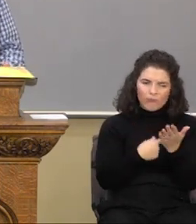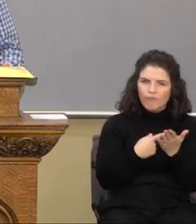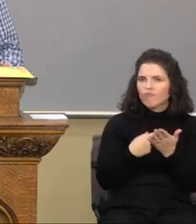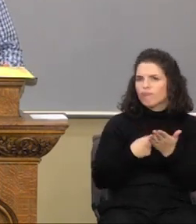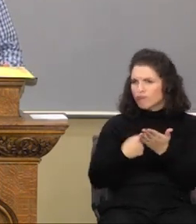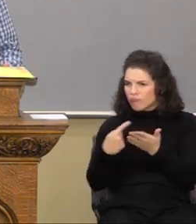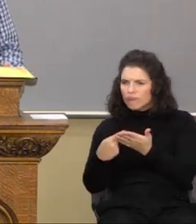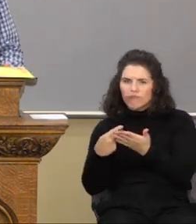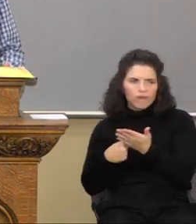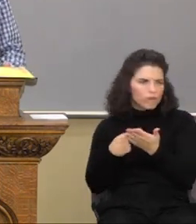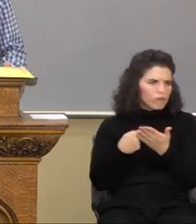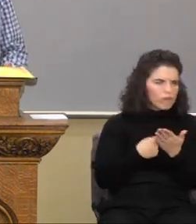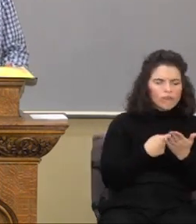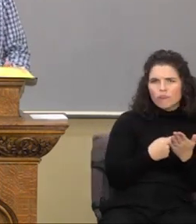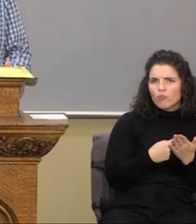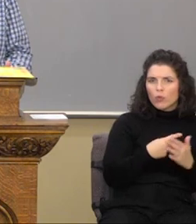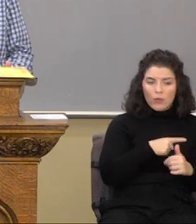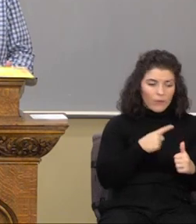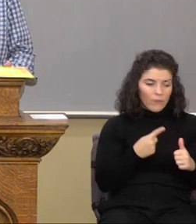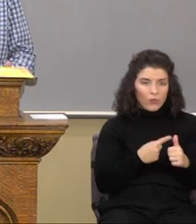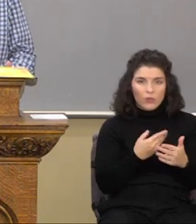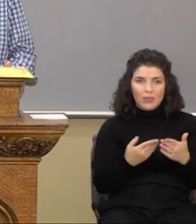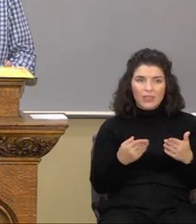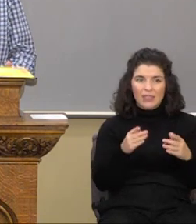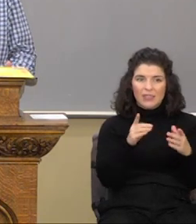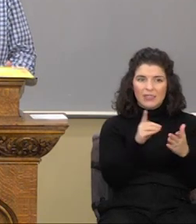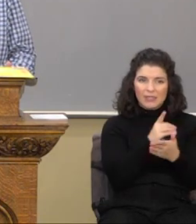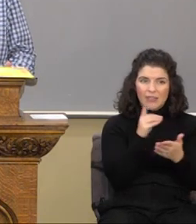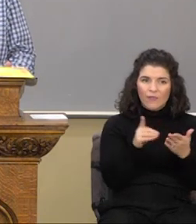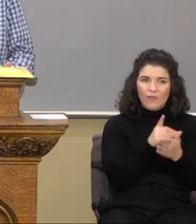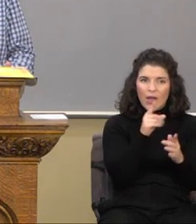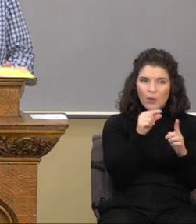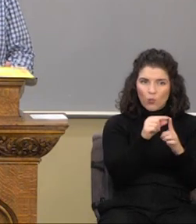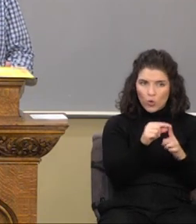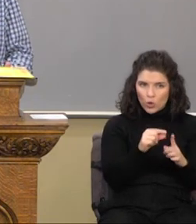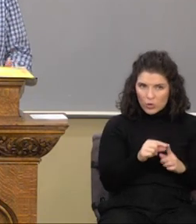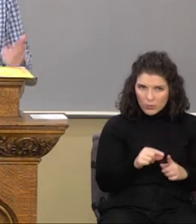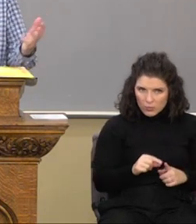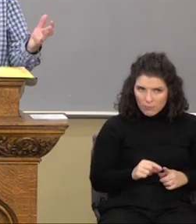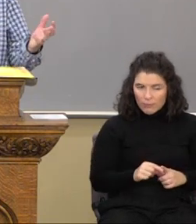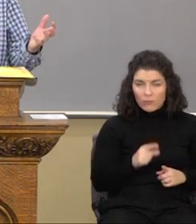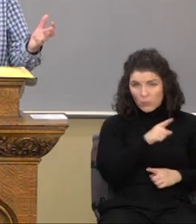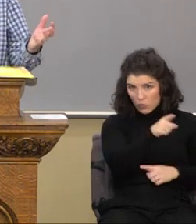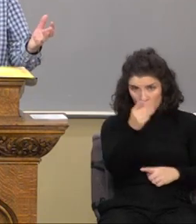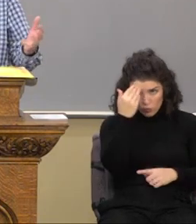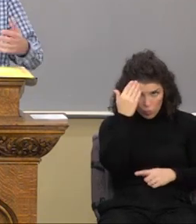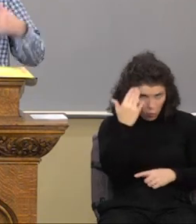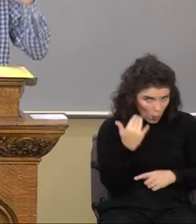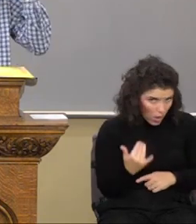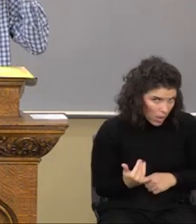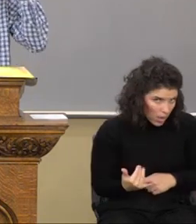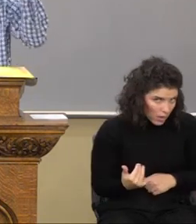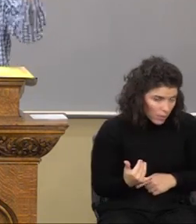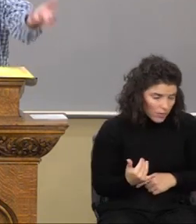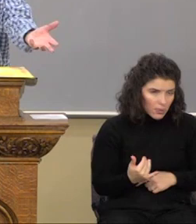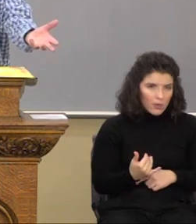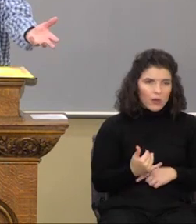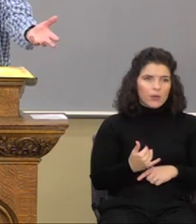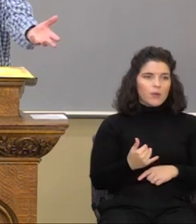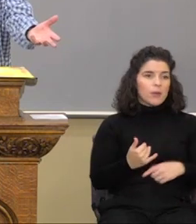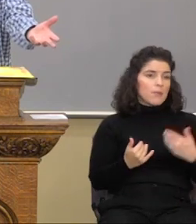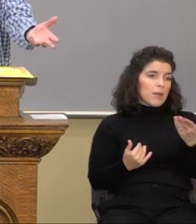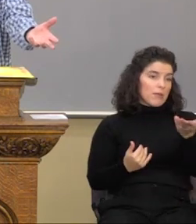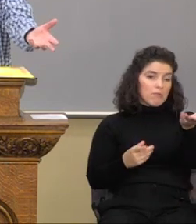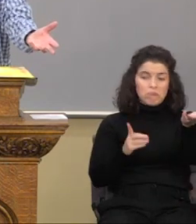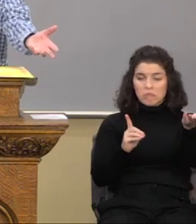negotiations, one of the first things that they have to do is define words. You know why? Because the way David